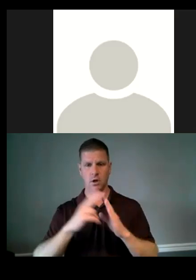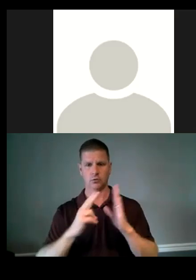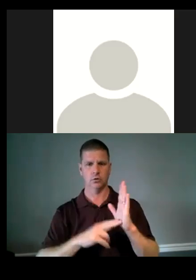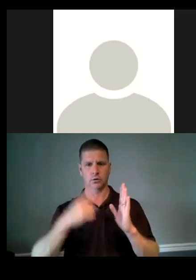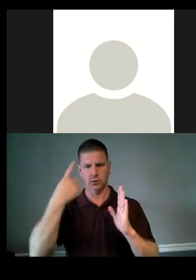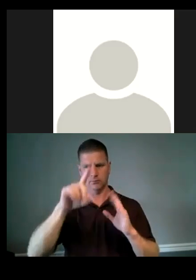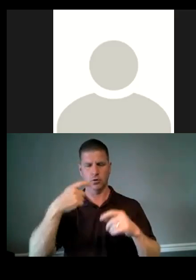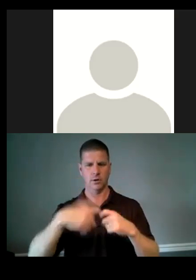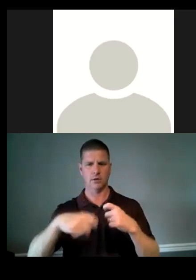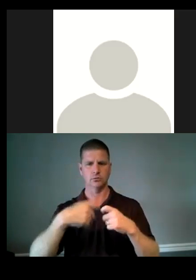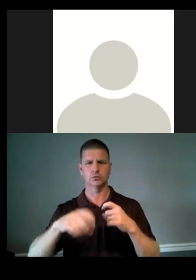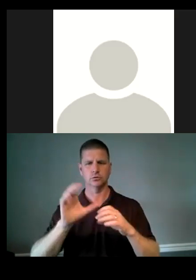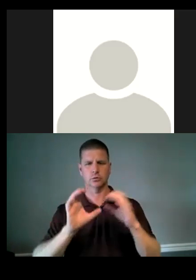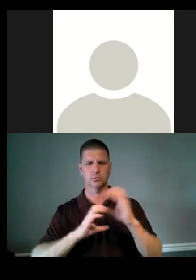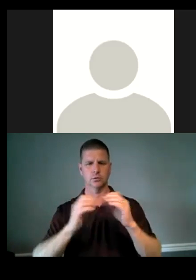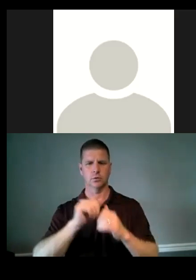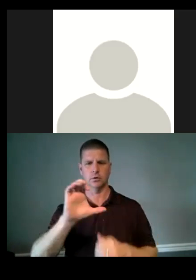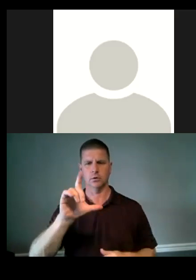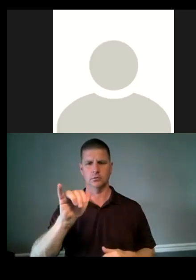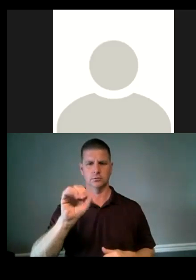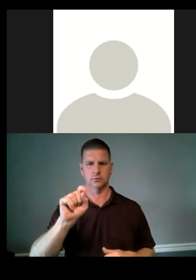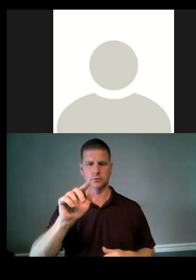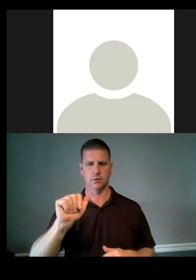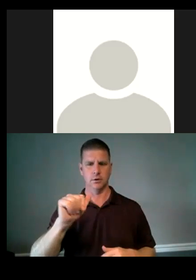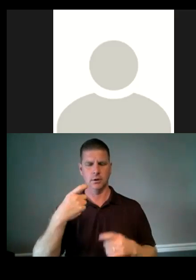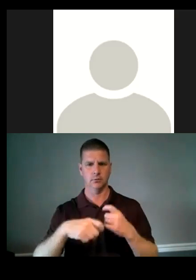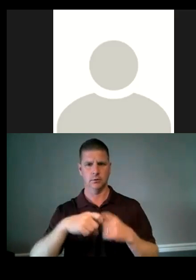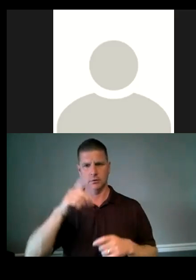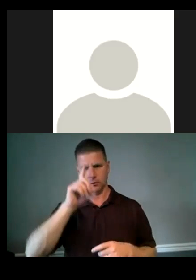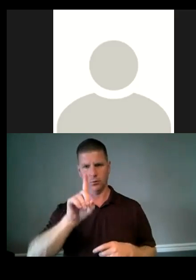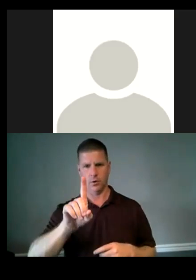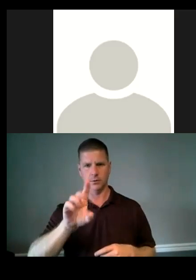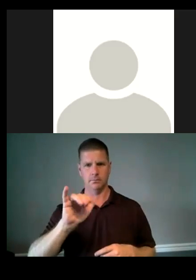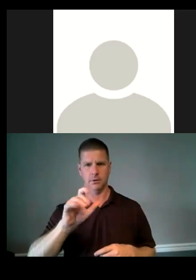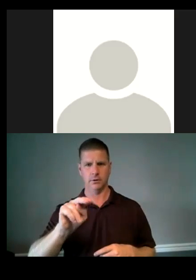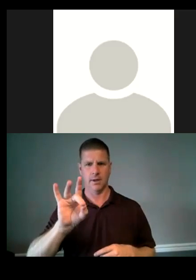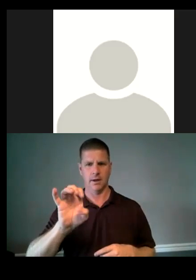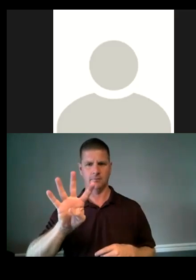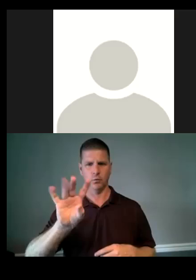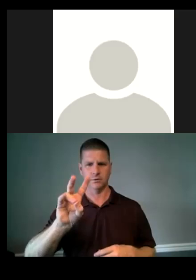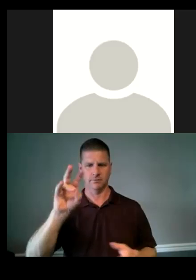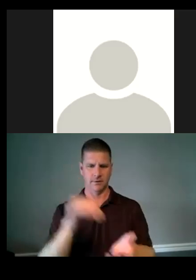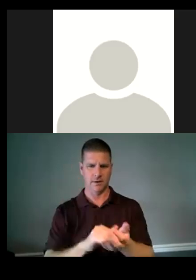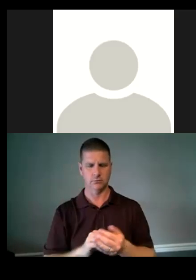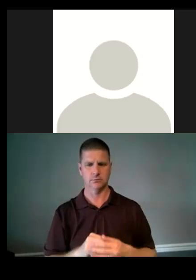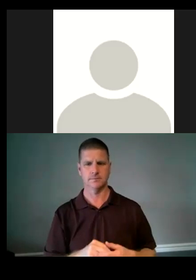be for electrical construction with Clista Electric for $1,847,000.